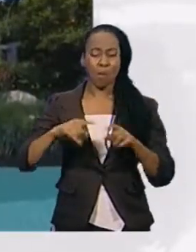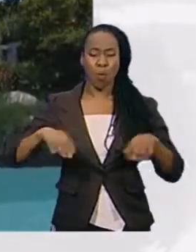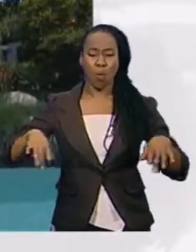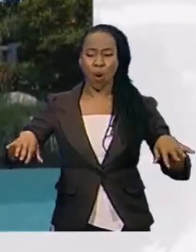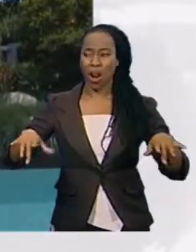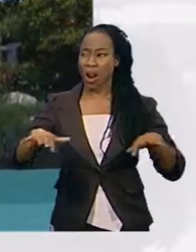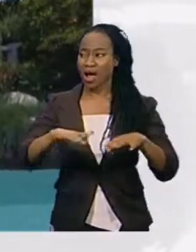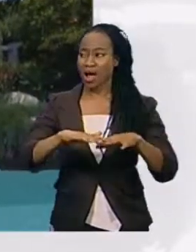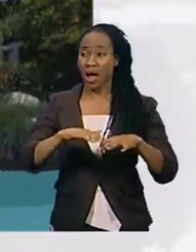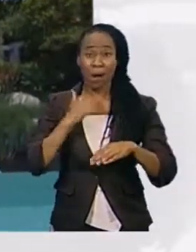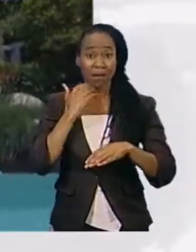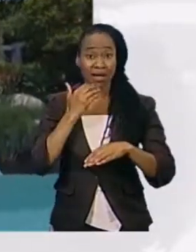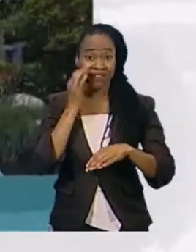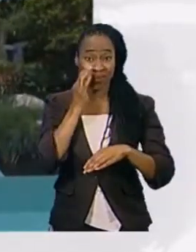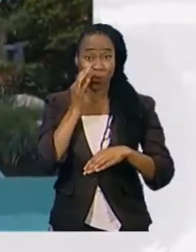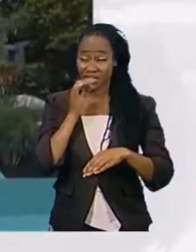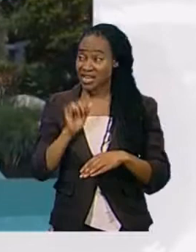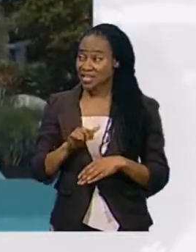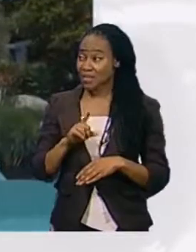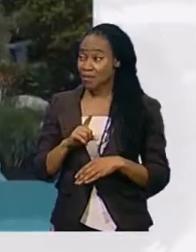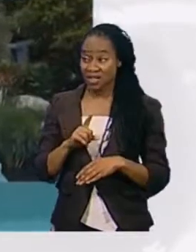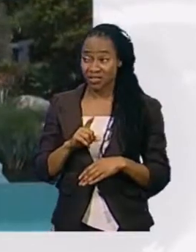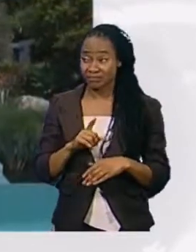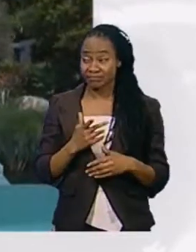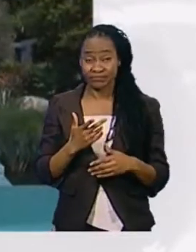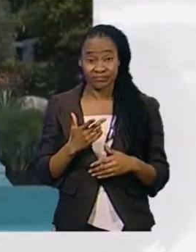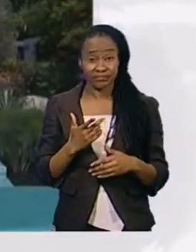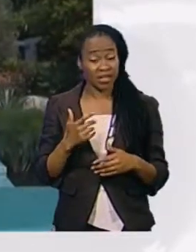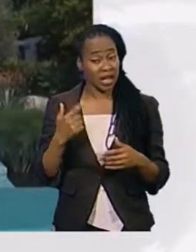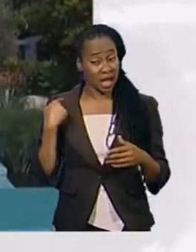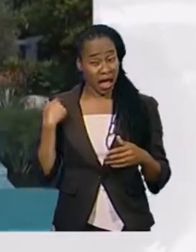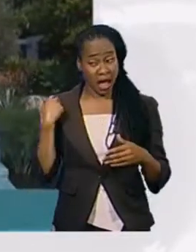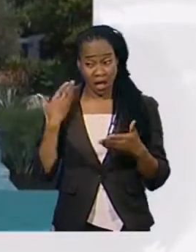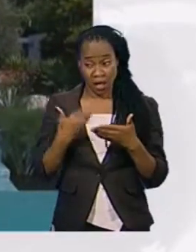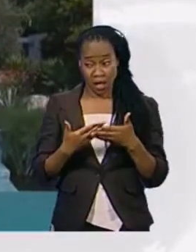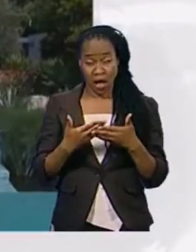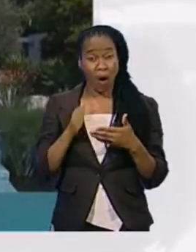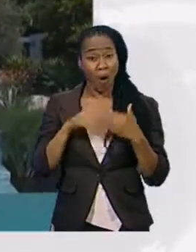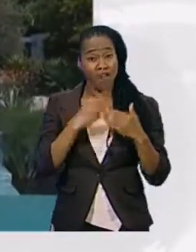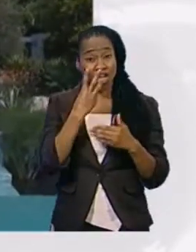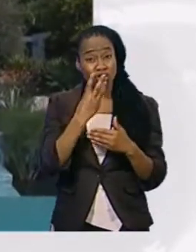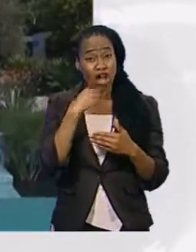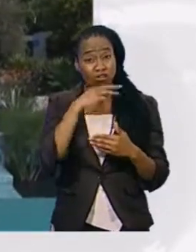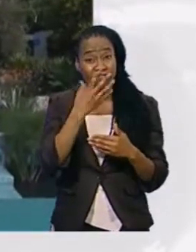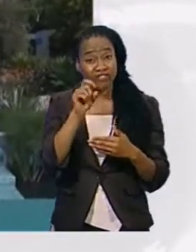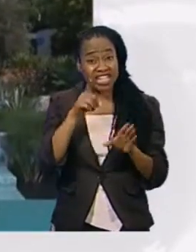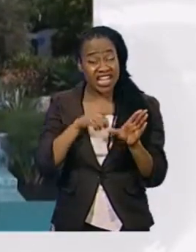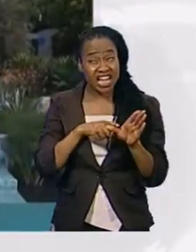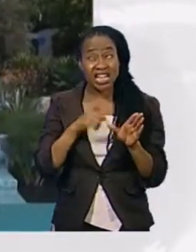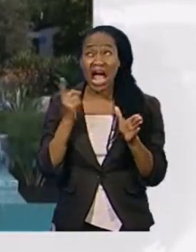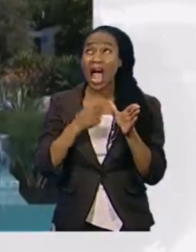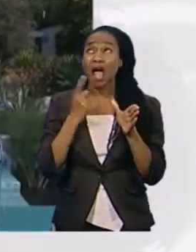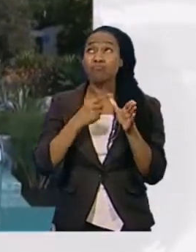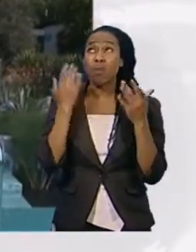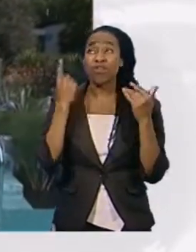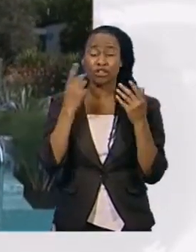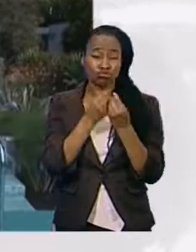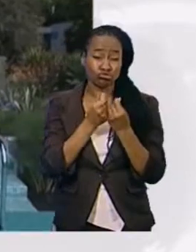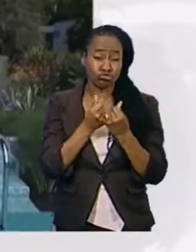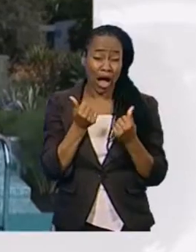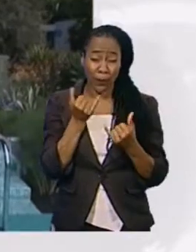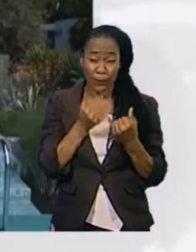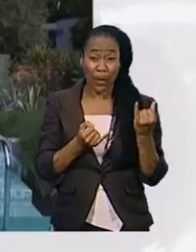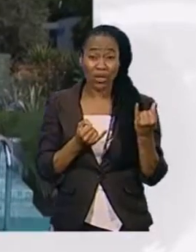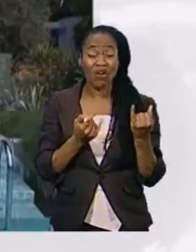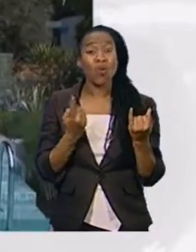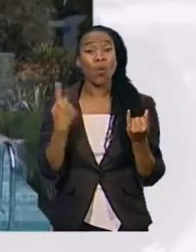in the pool, it's not been the story here. It's been the driest April for over 350 years, which means for the garden designers,